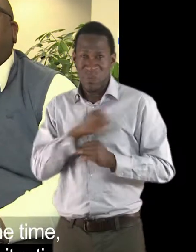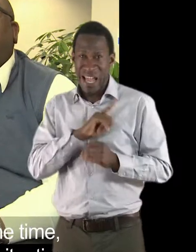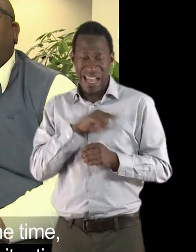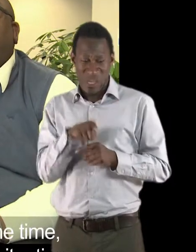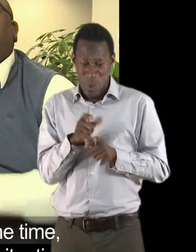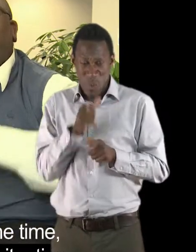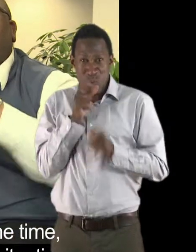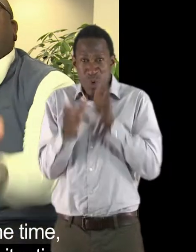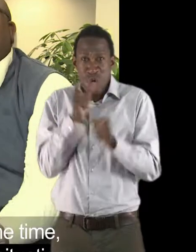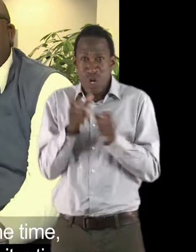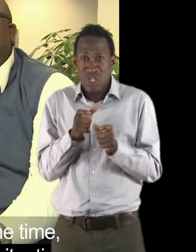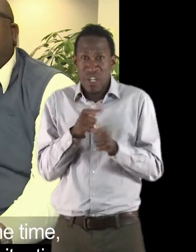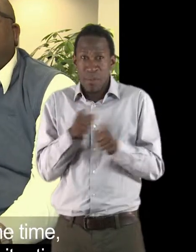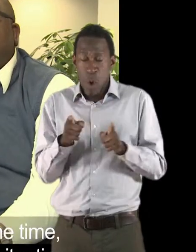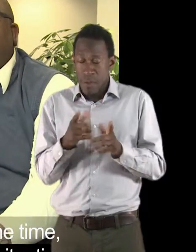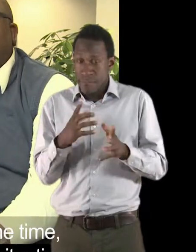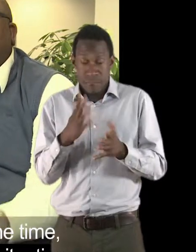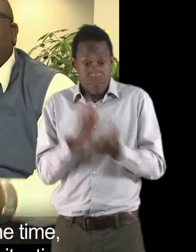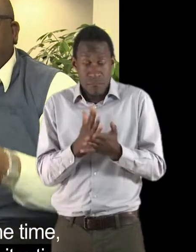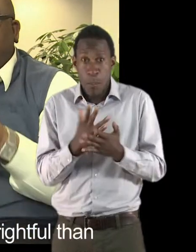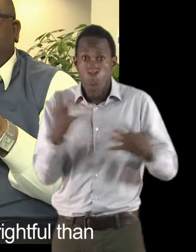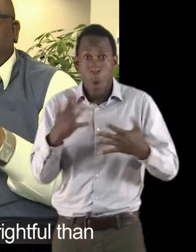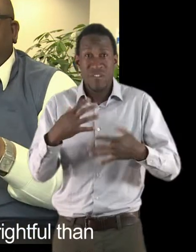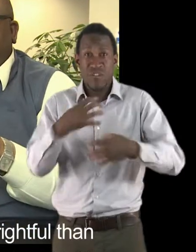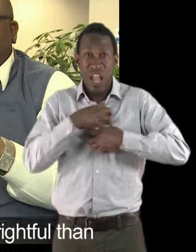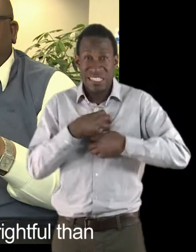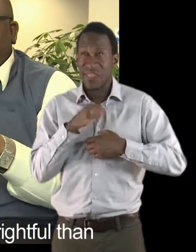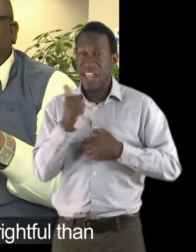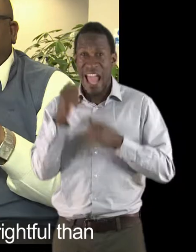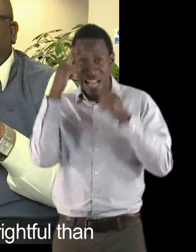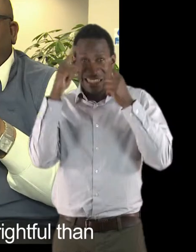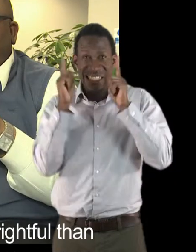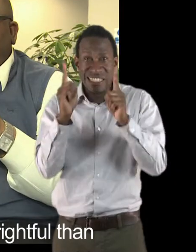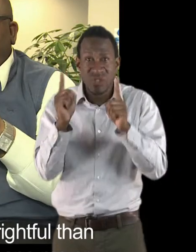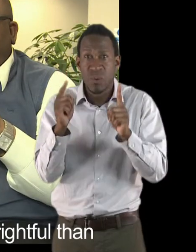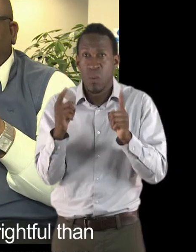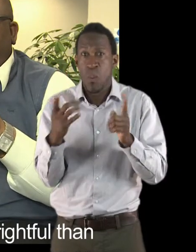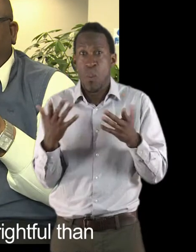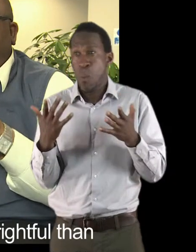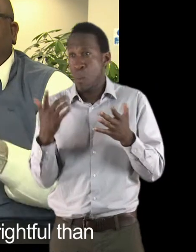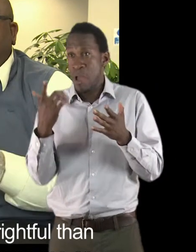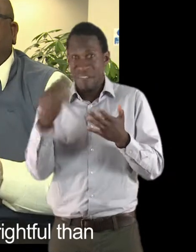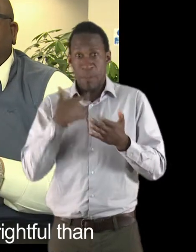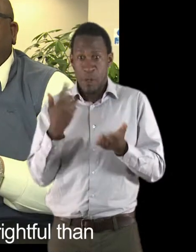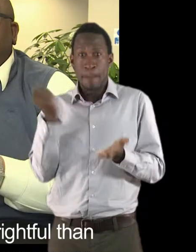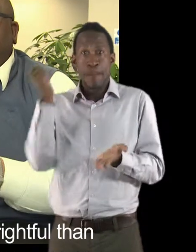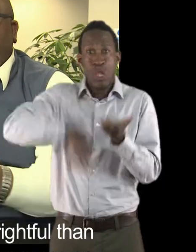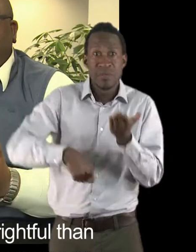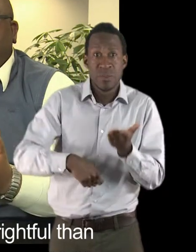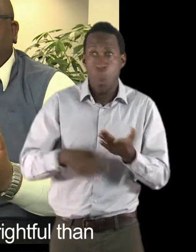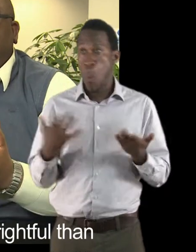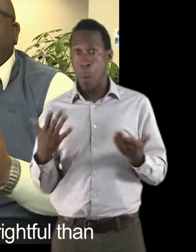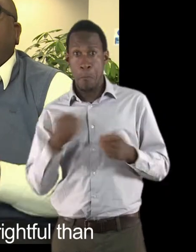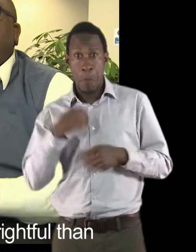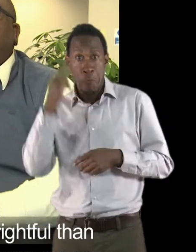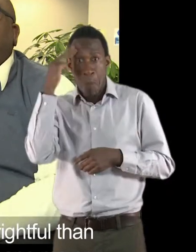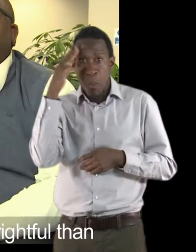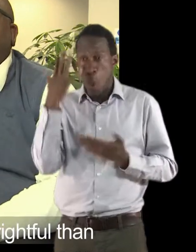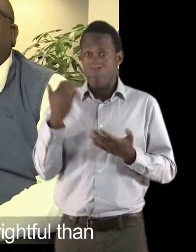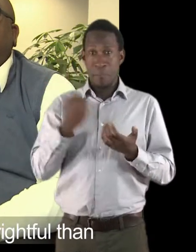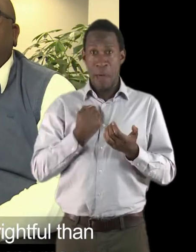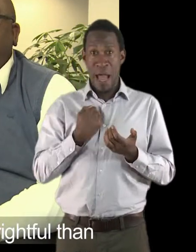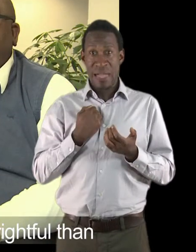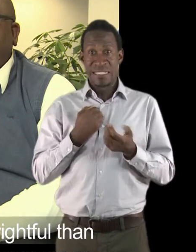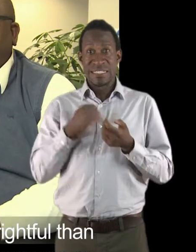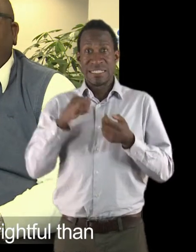thinking at the time, I wanted to get out of that situation because them words were more frightful than the head teacher